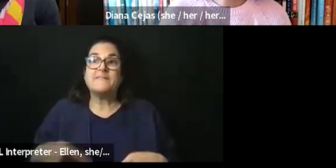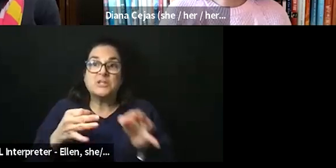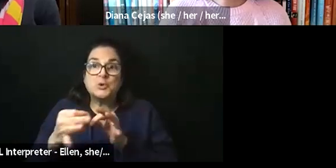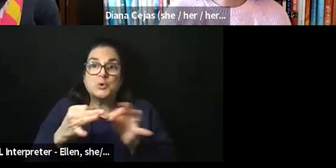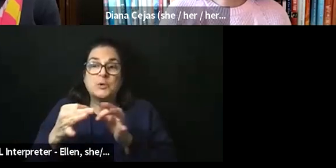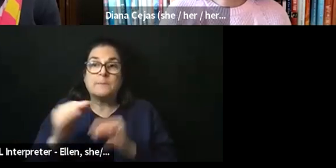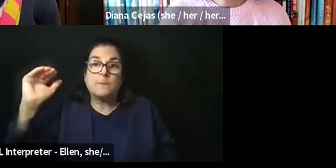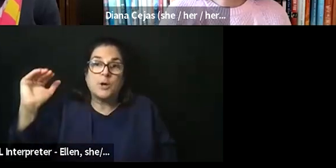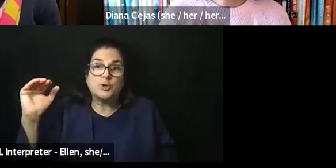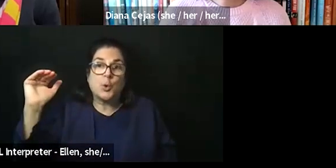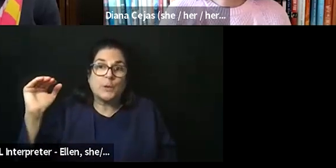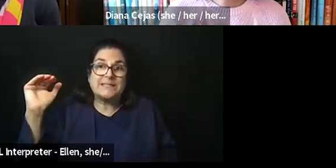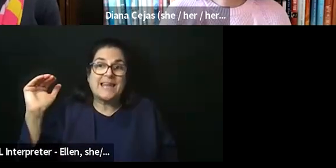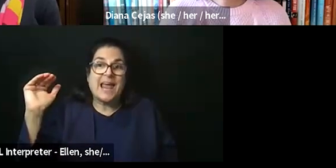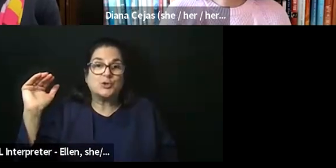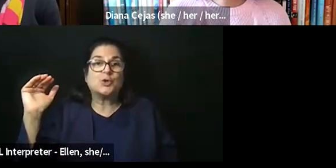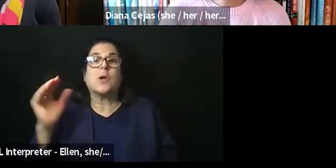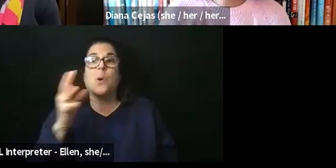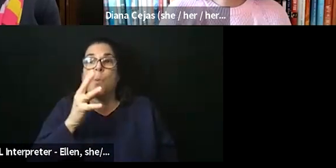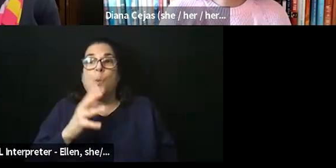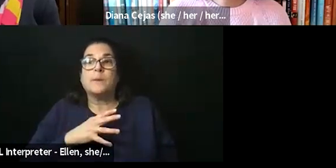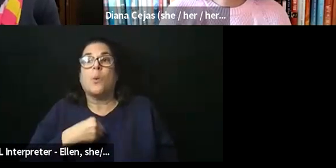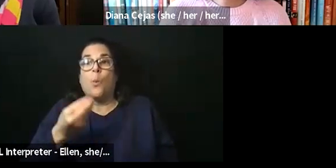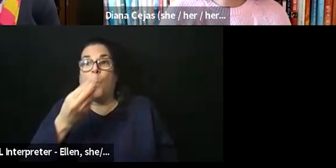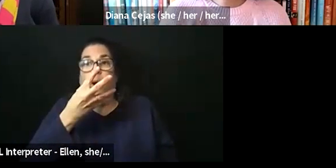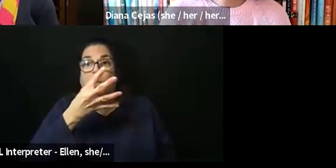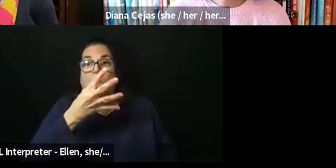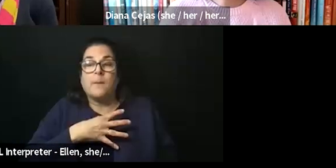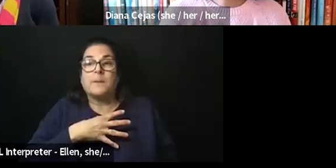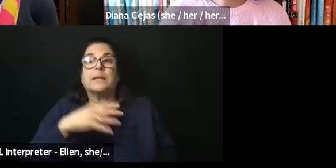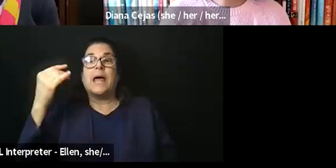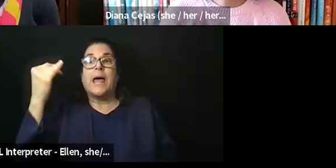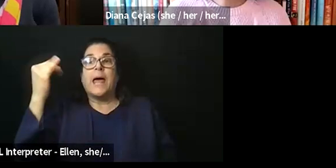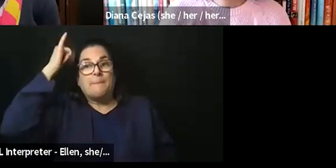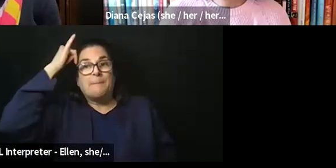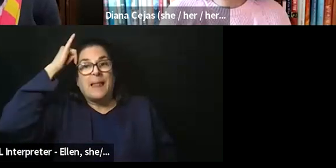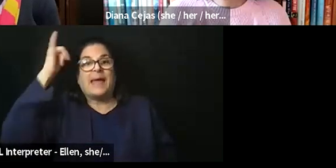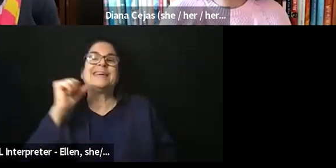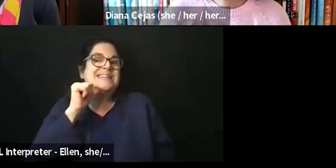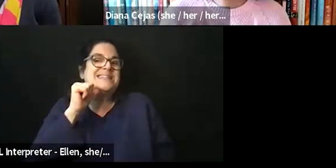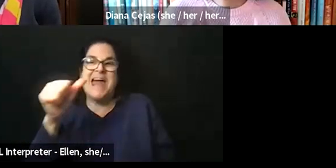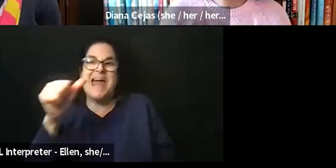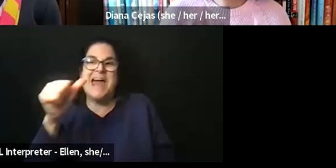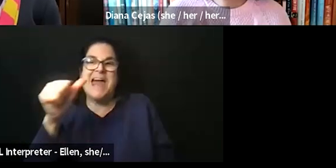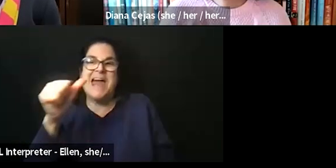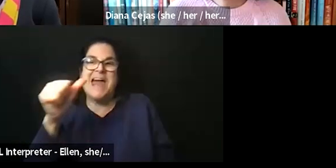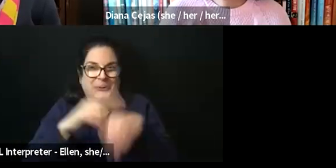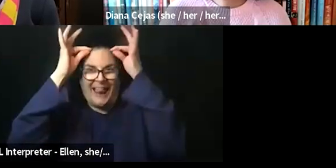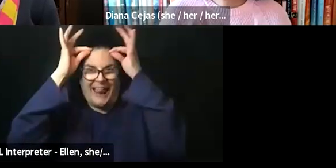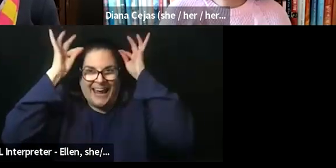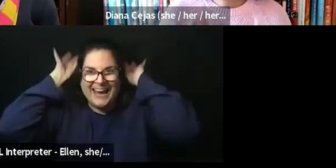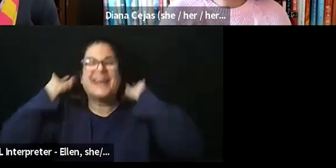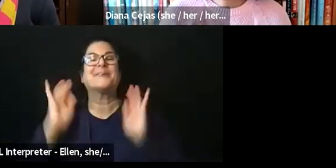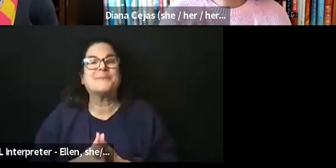statured woman, white woman with blonde, not naturally highlighted hair. And I wear